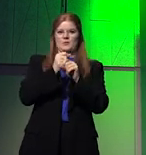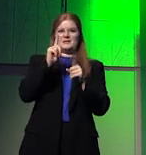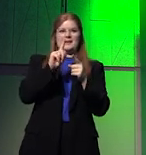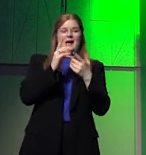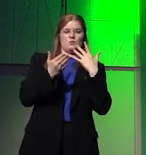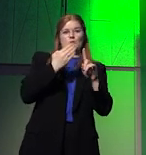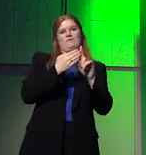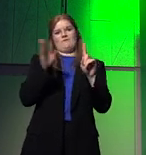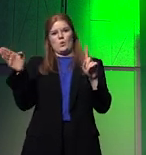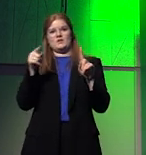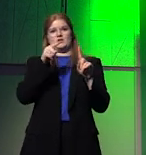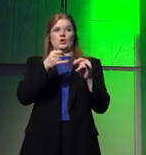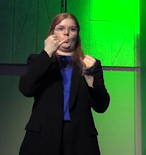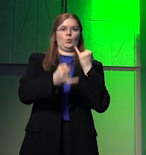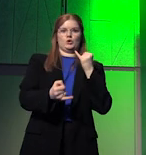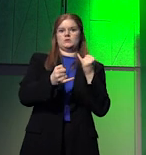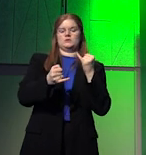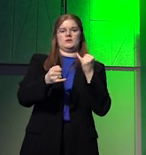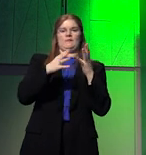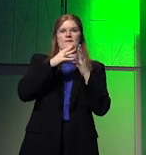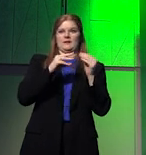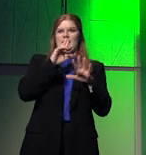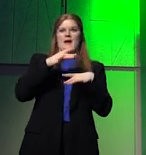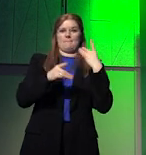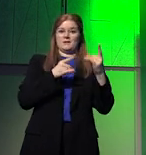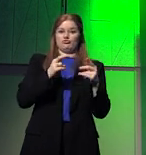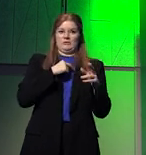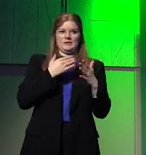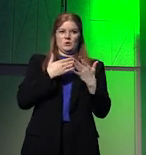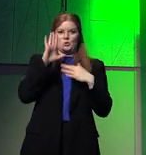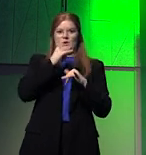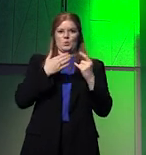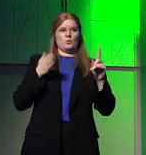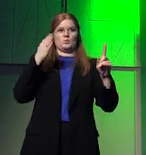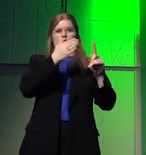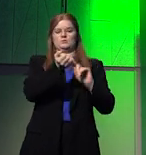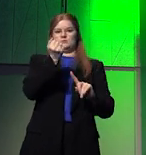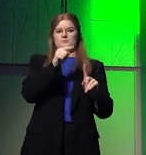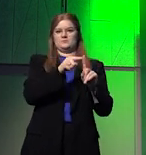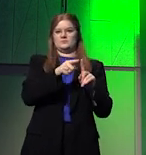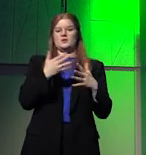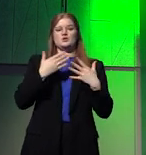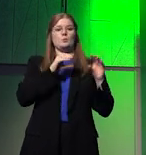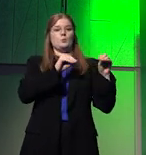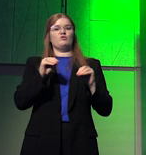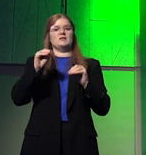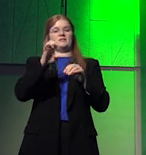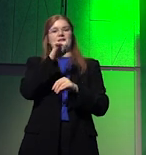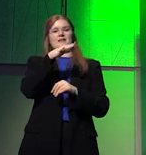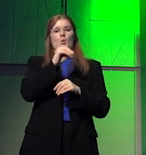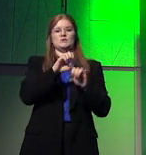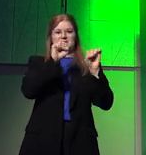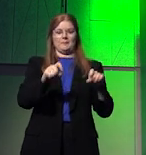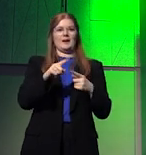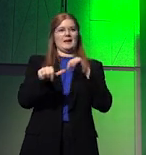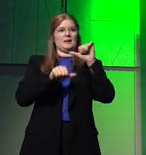avoid the worst case scenarios in terms of where we're headed. The movement of ecosystems and species and